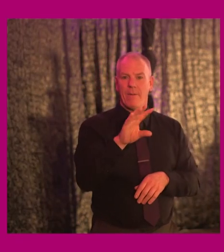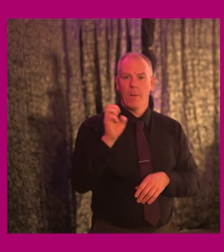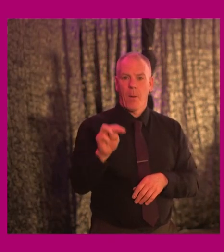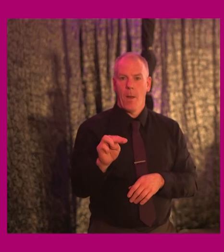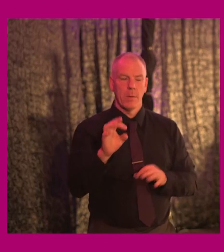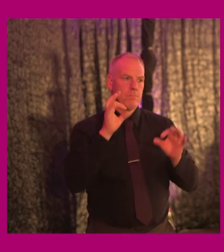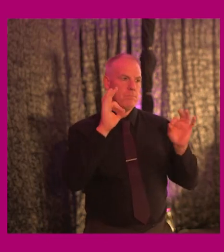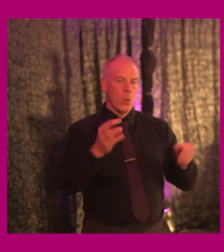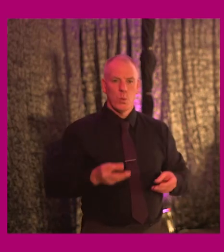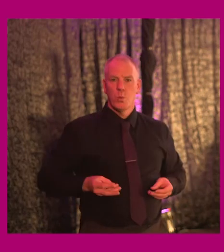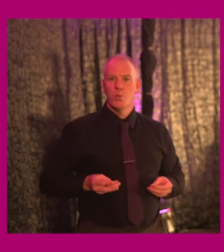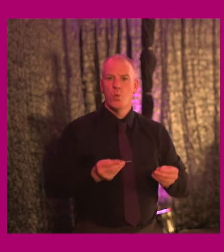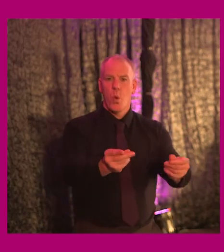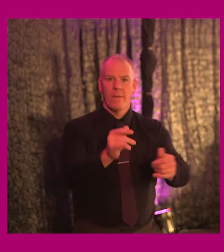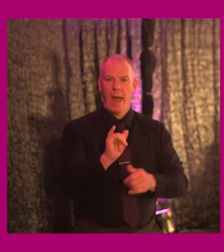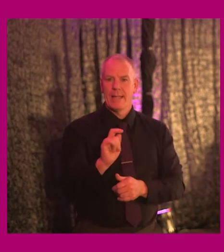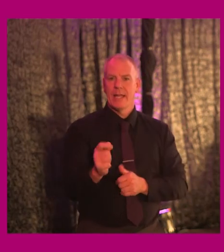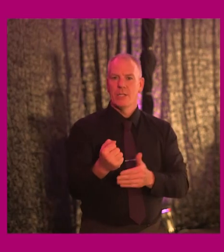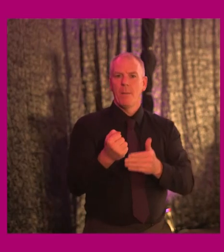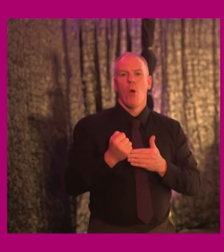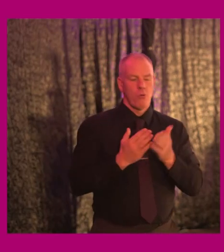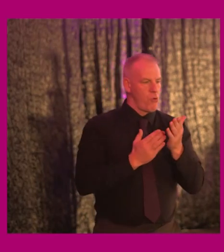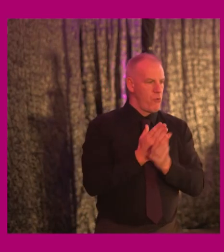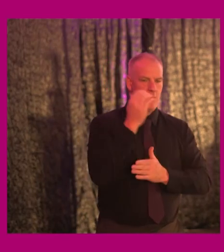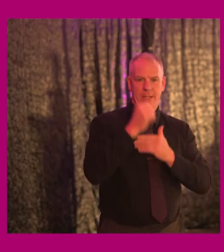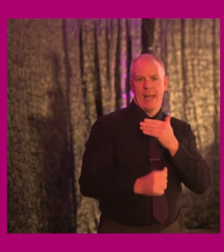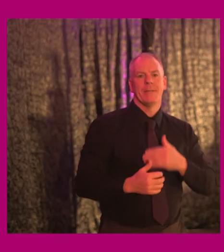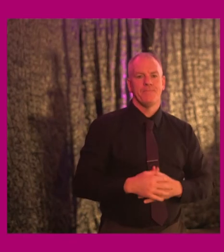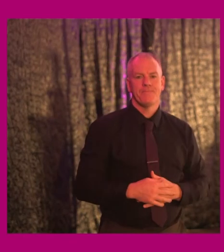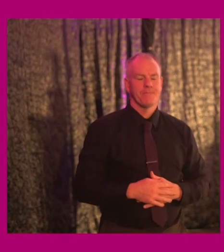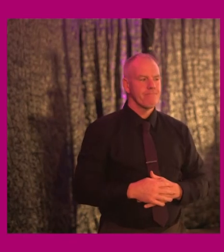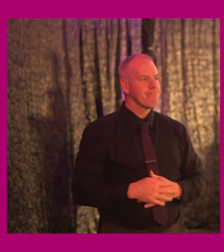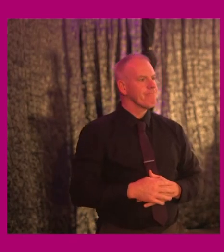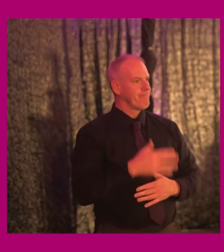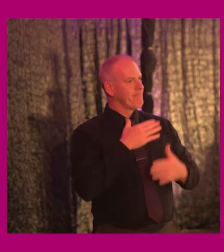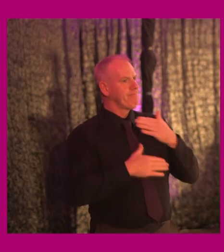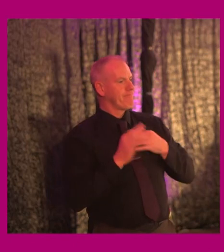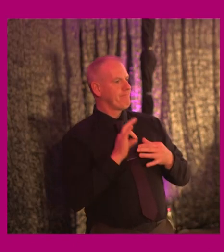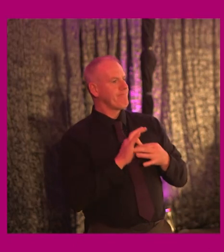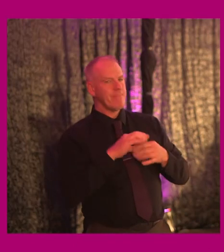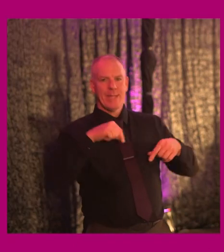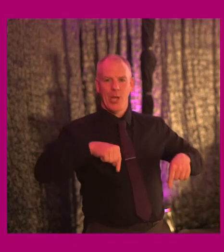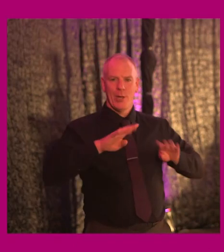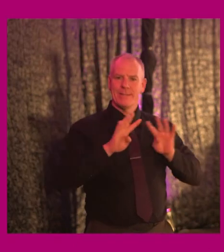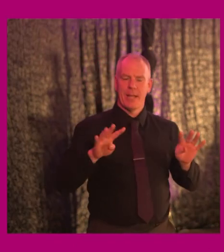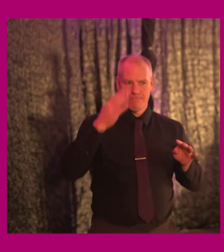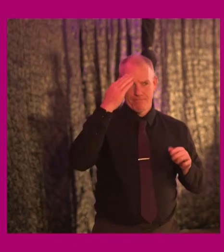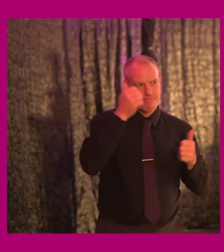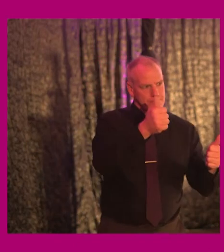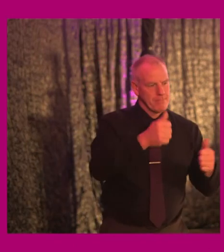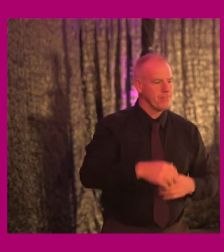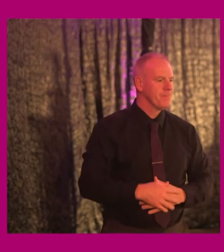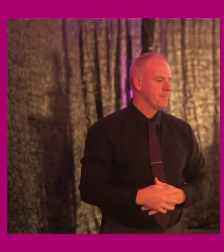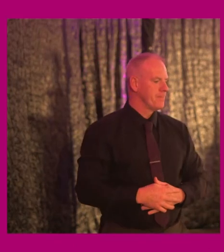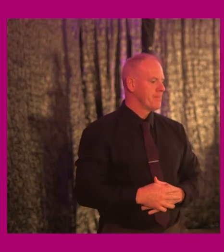of seamless IT support, uh, throughout the day. Uh, really comforting to those of us up here on the stage. Thank you guys.